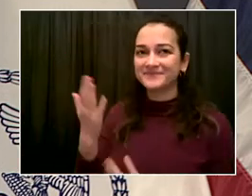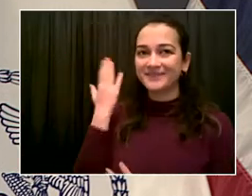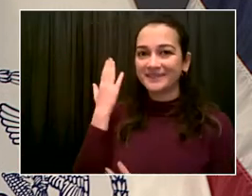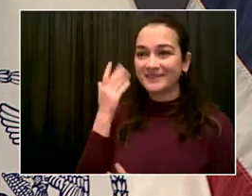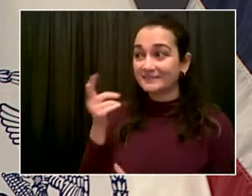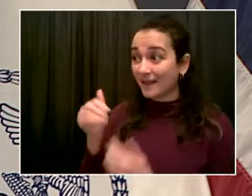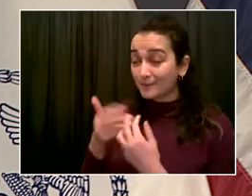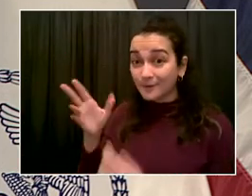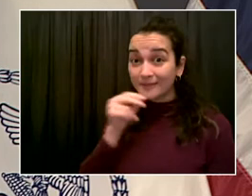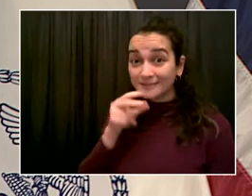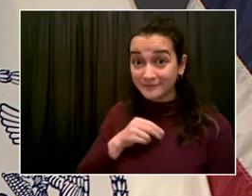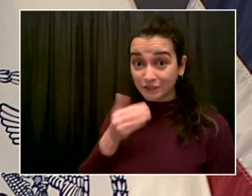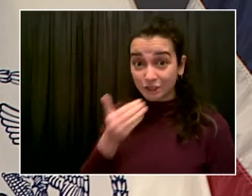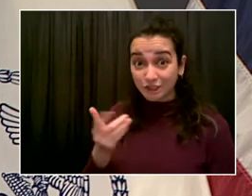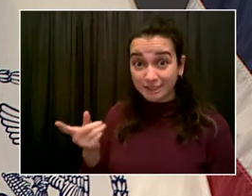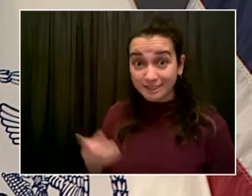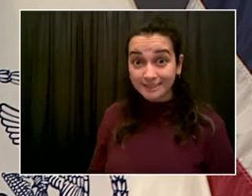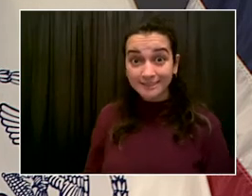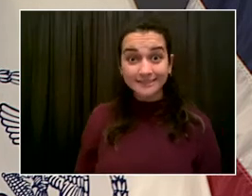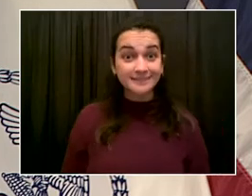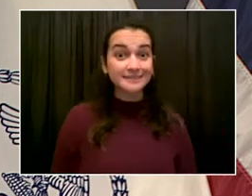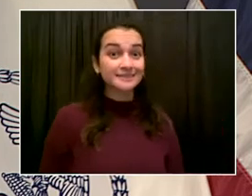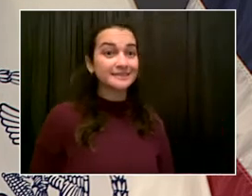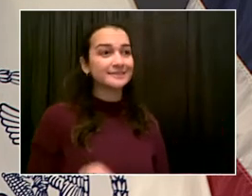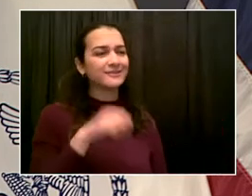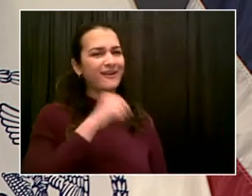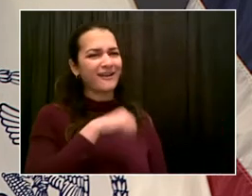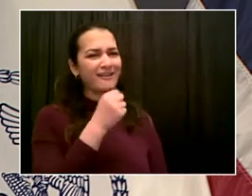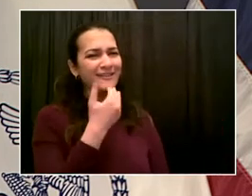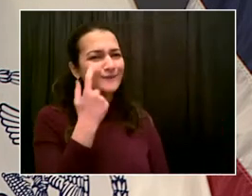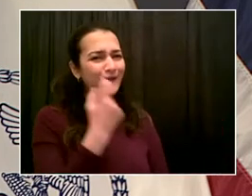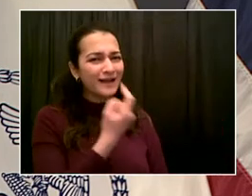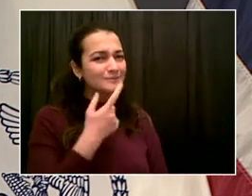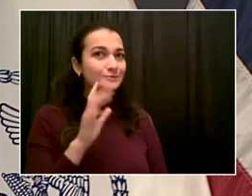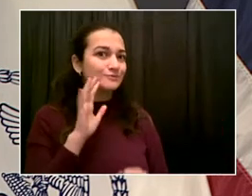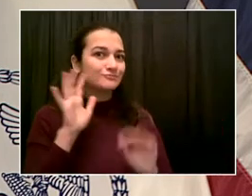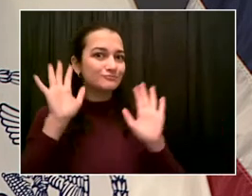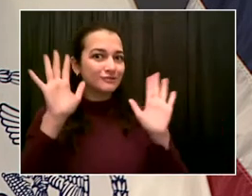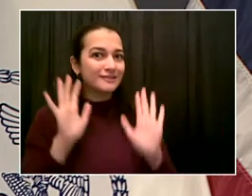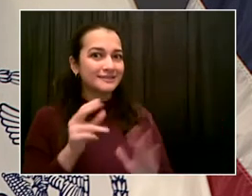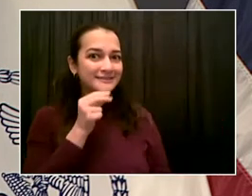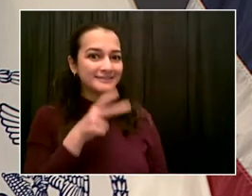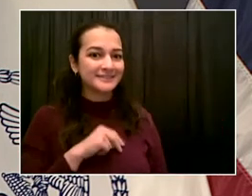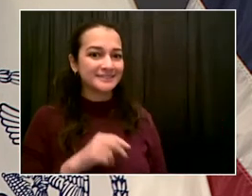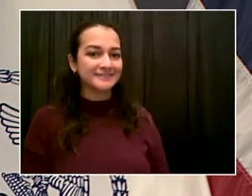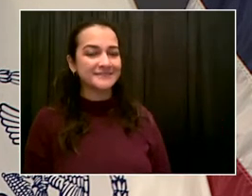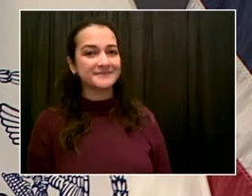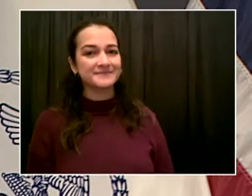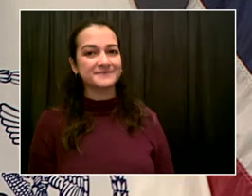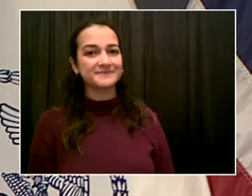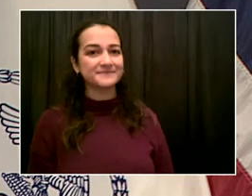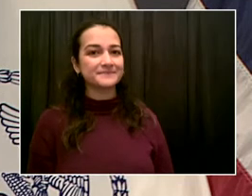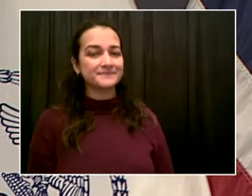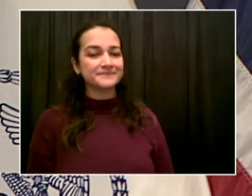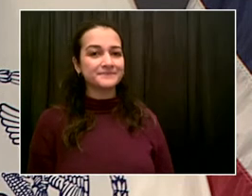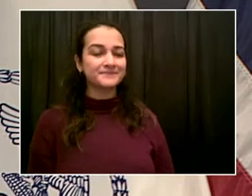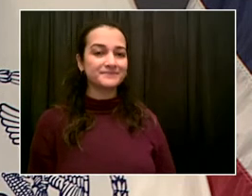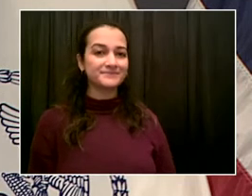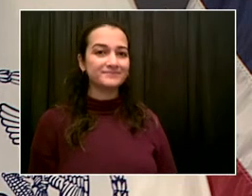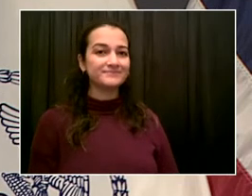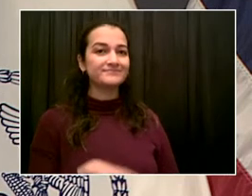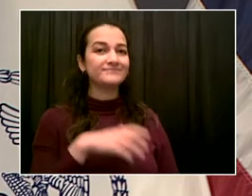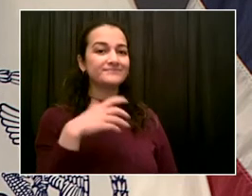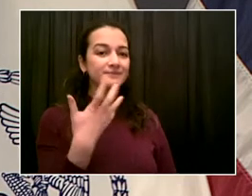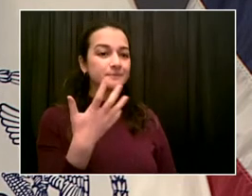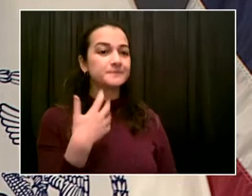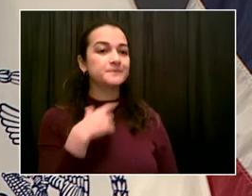It was excellent. So thank you. And speaking of holidays, can you and